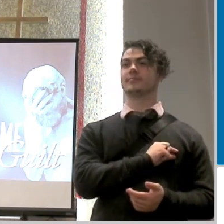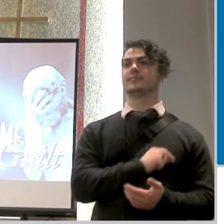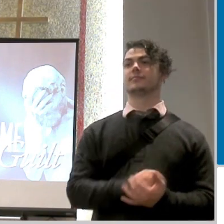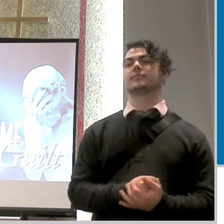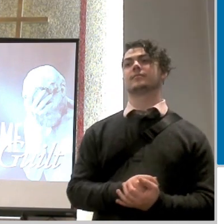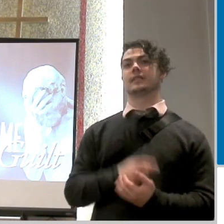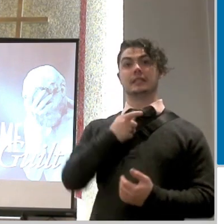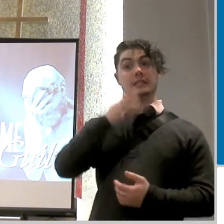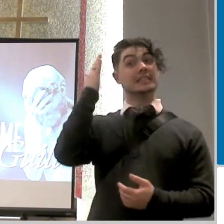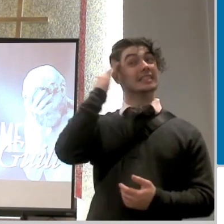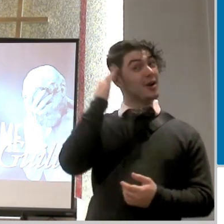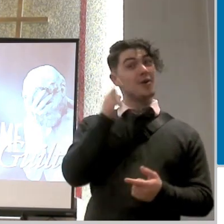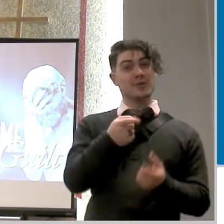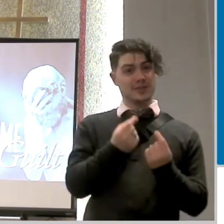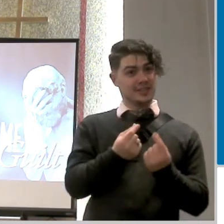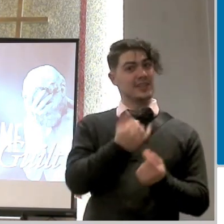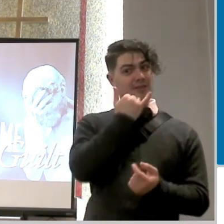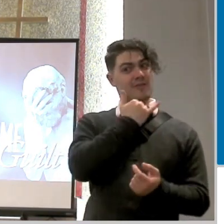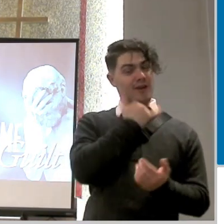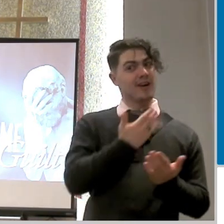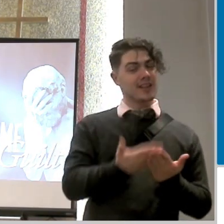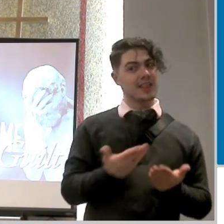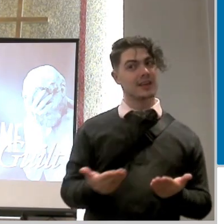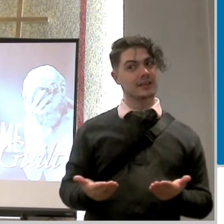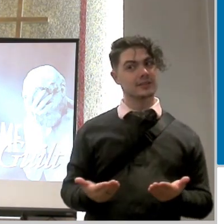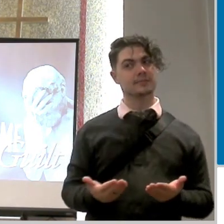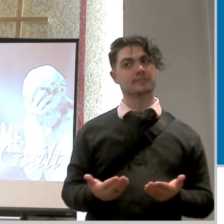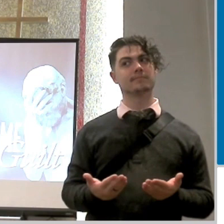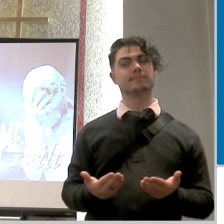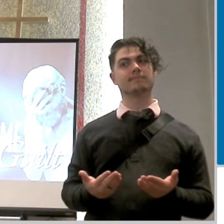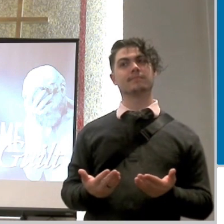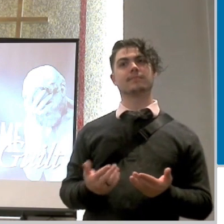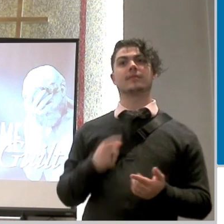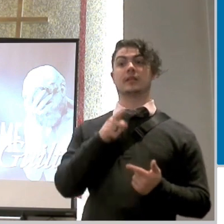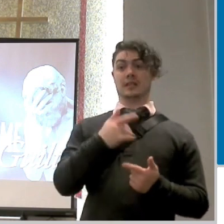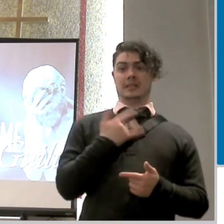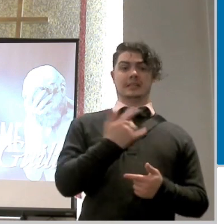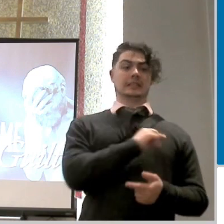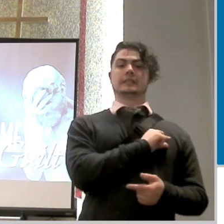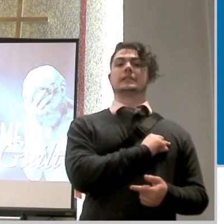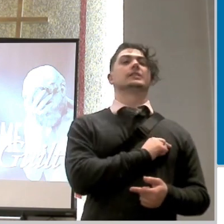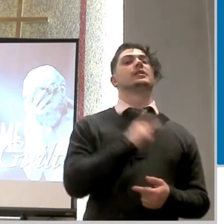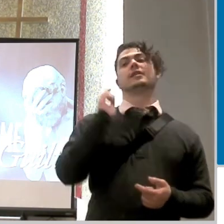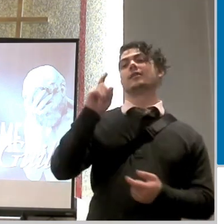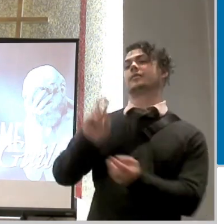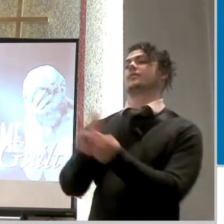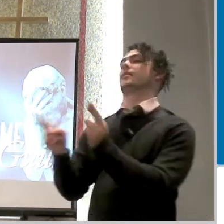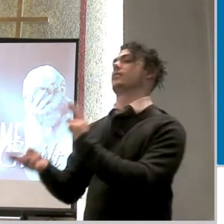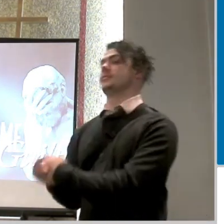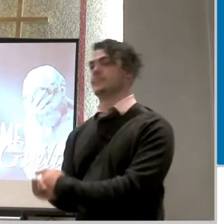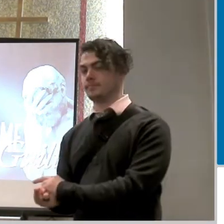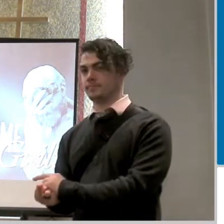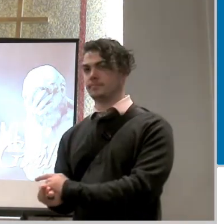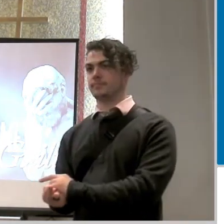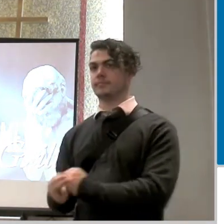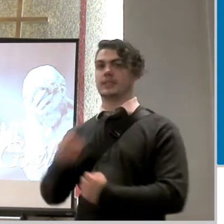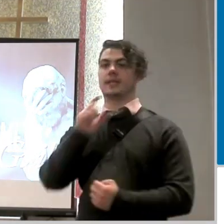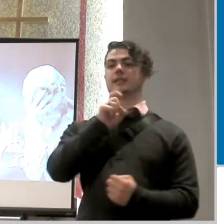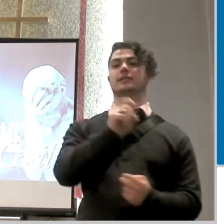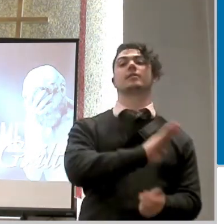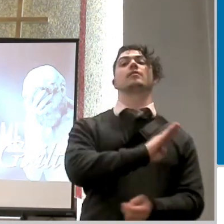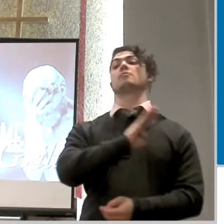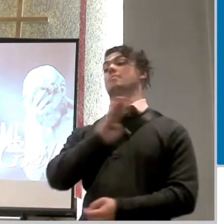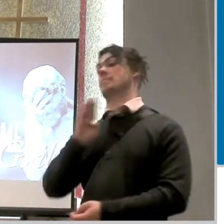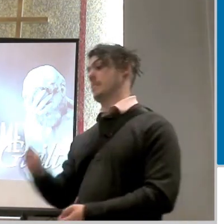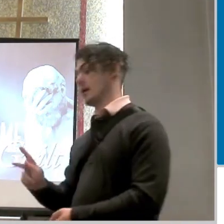done the wrong thing and ultimately when i'm feeling that guilt i need to repent i need to go back